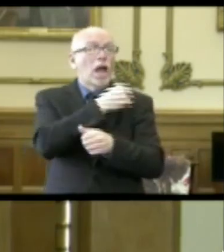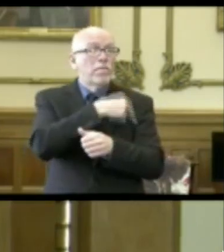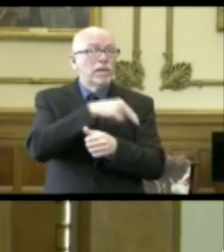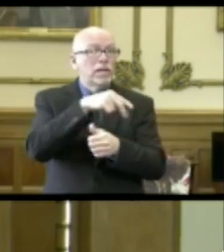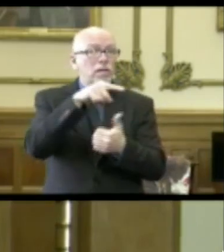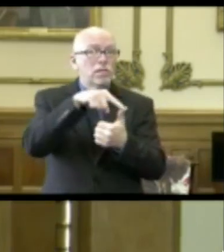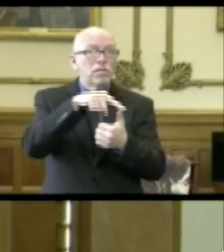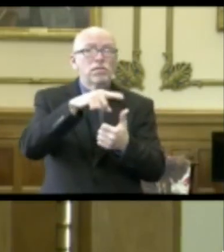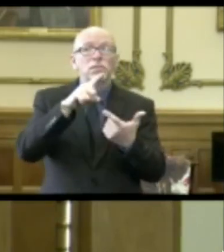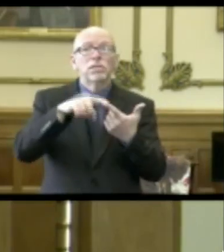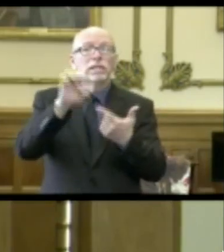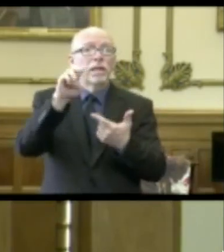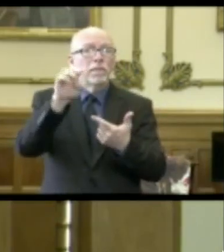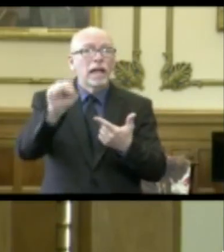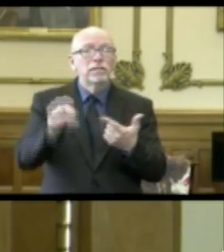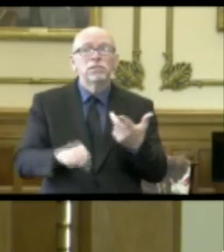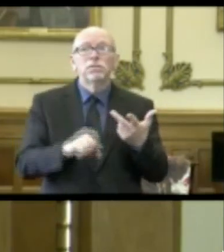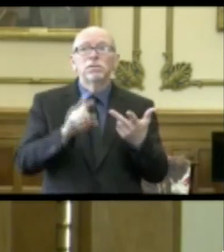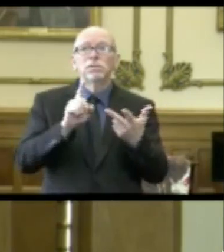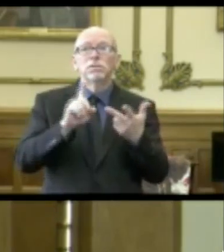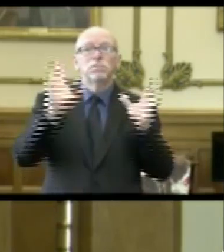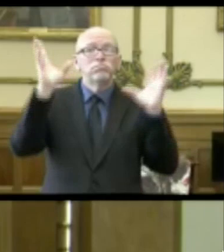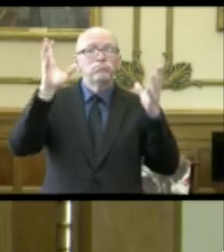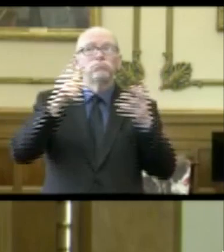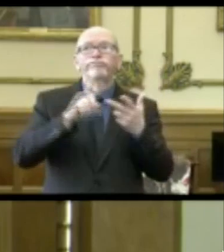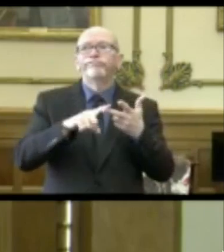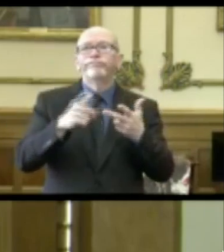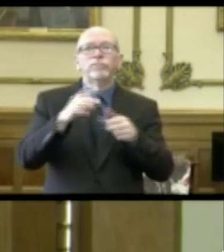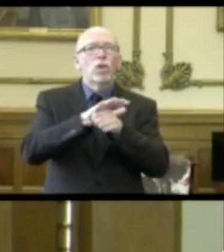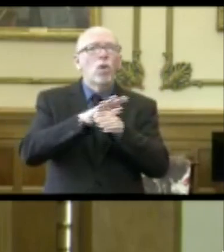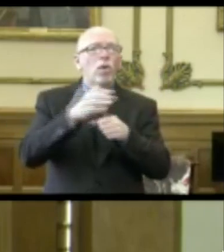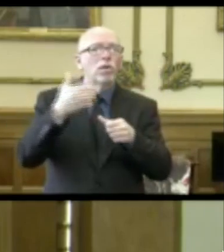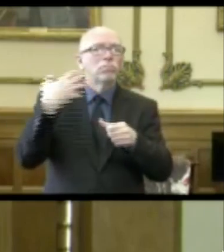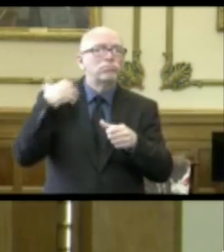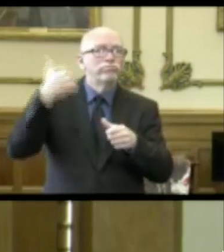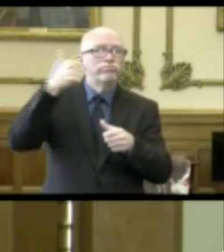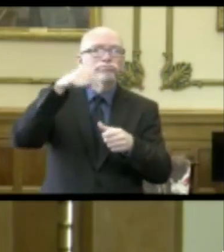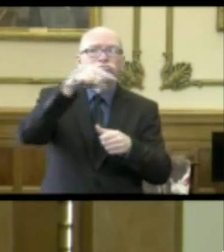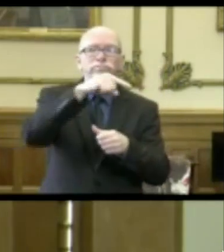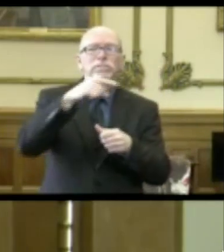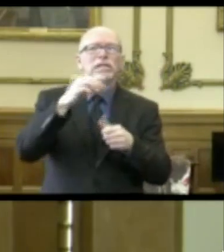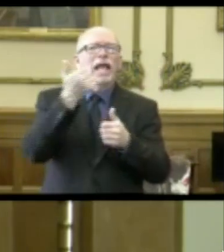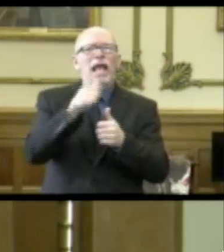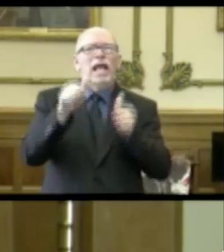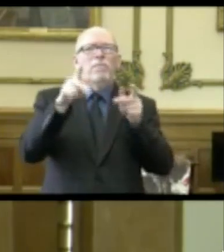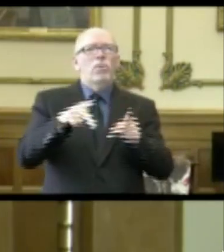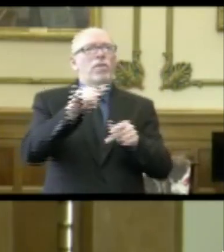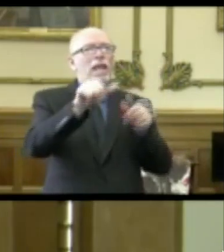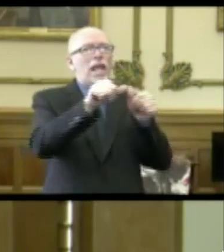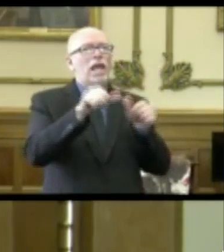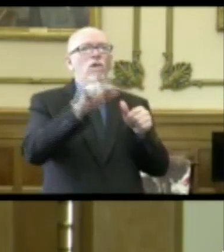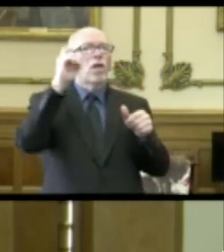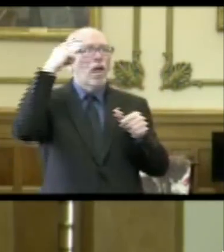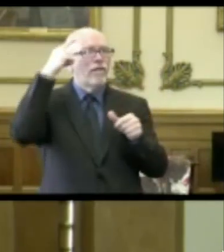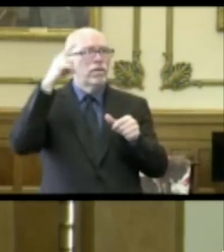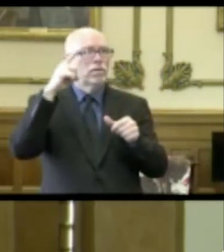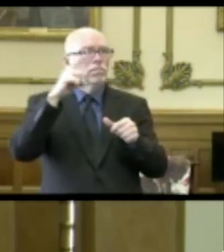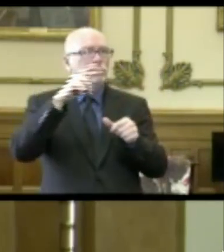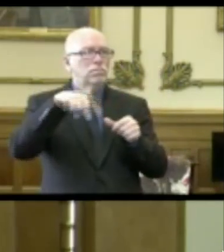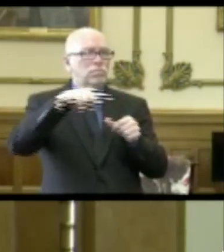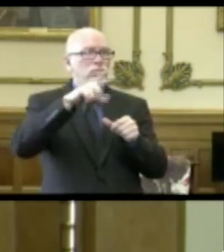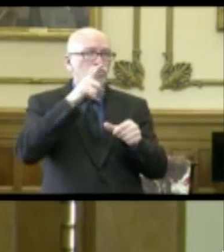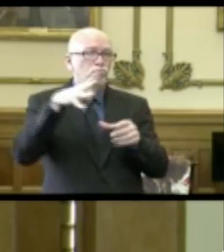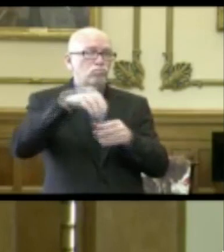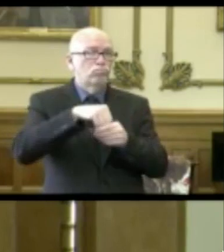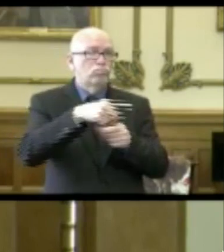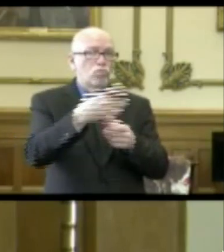stakeholders, but EMS, local officials, any person in that area, government official who wants to be a part of